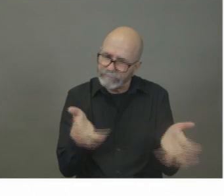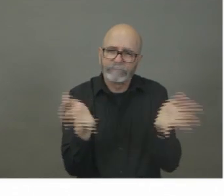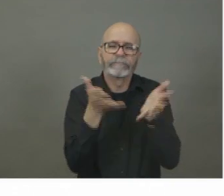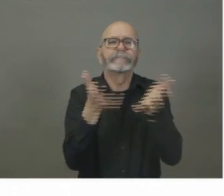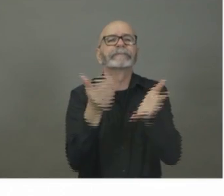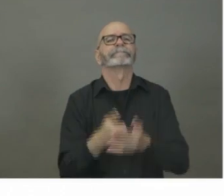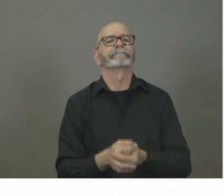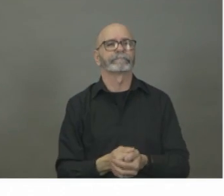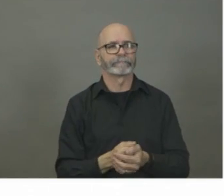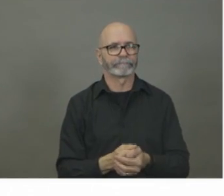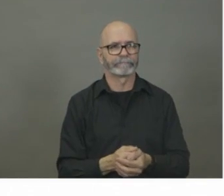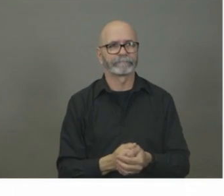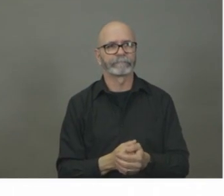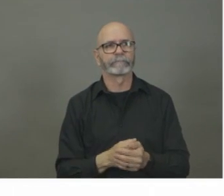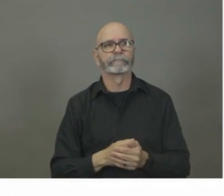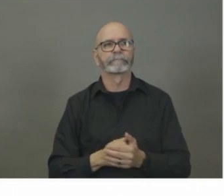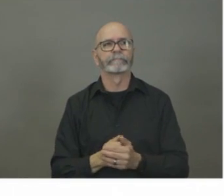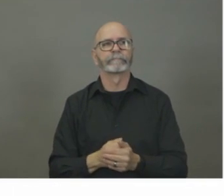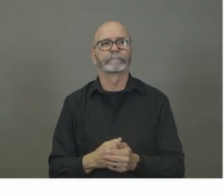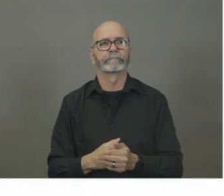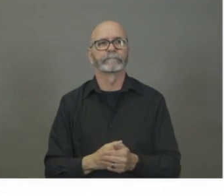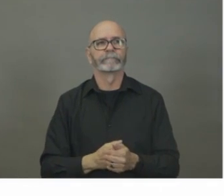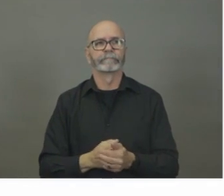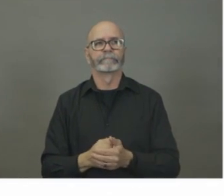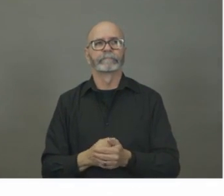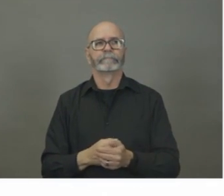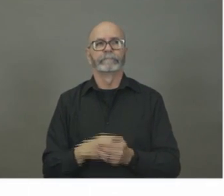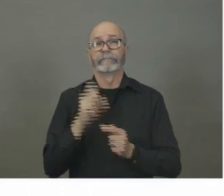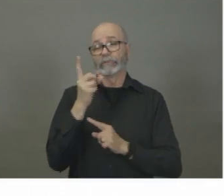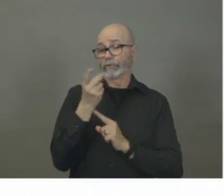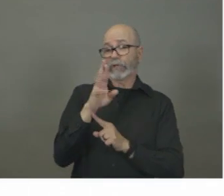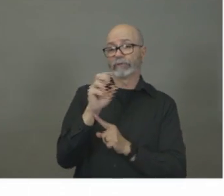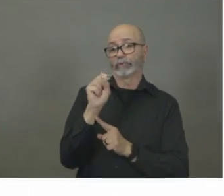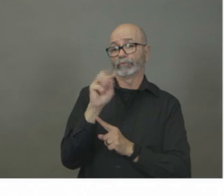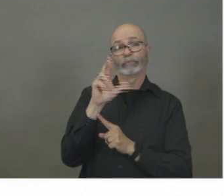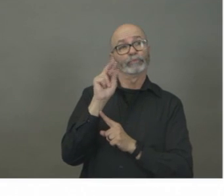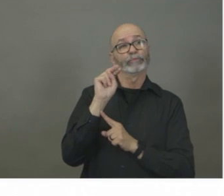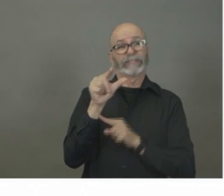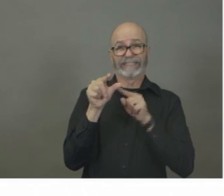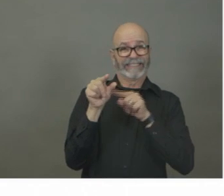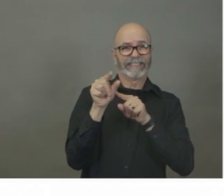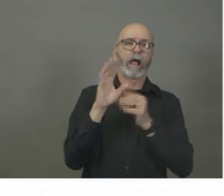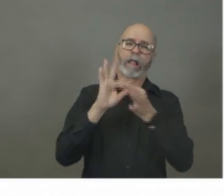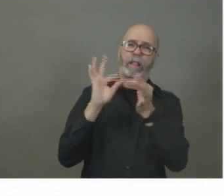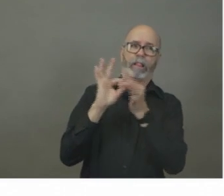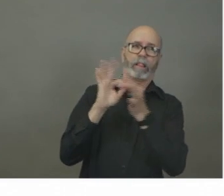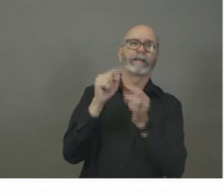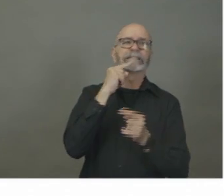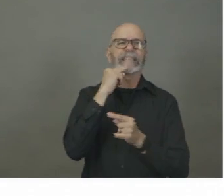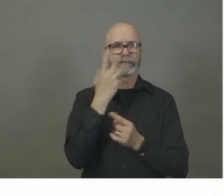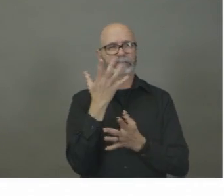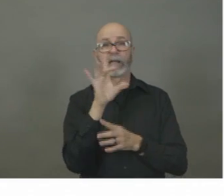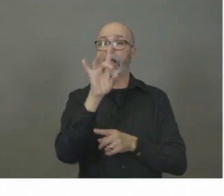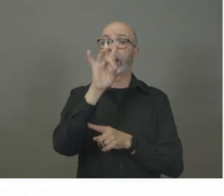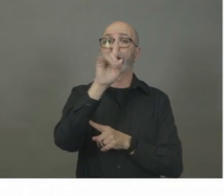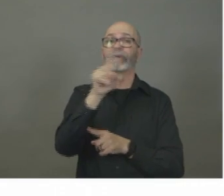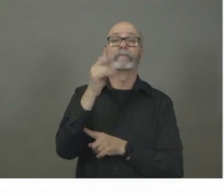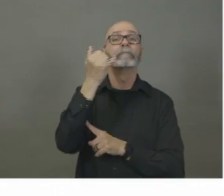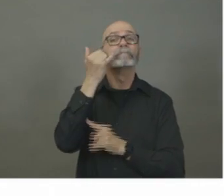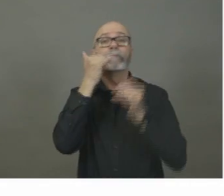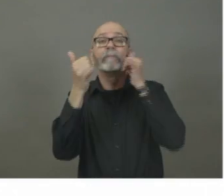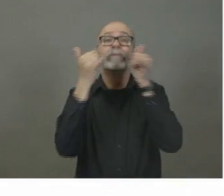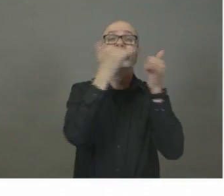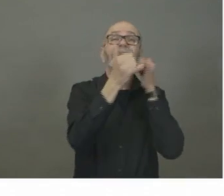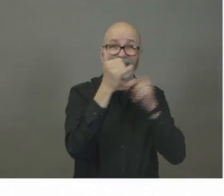to also pick up on Dr. Strang's reference about 811 and broadly about